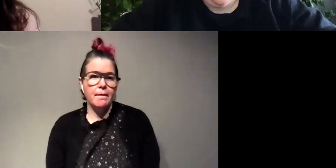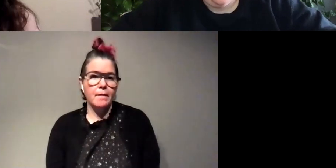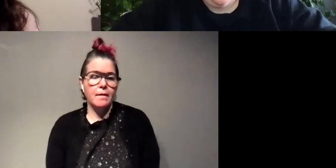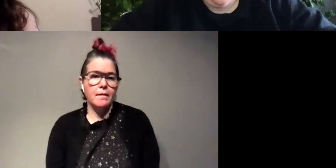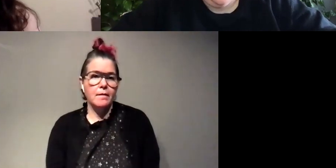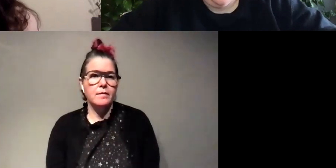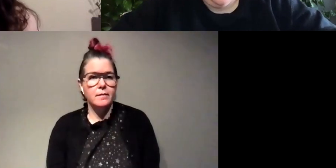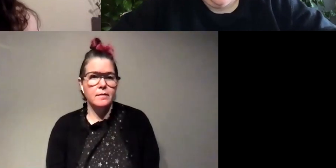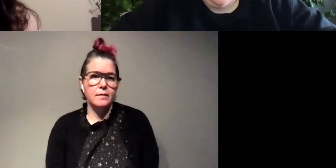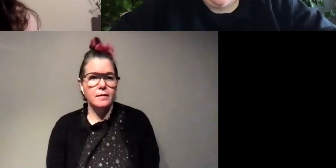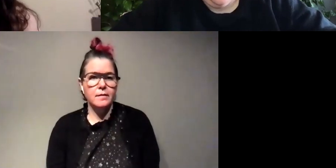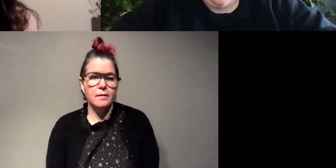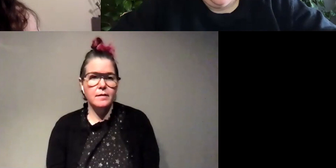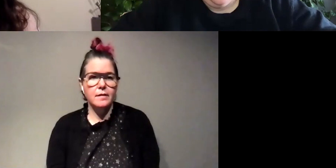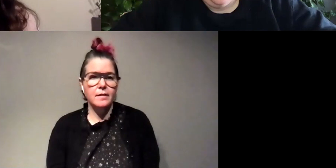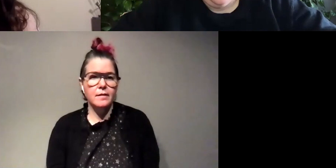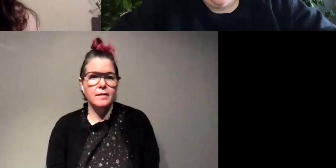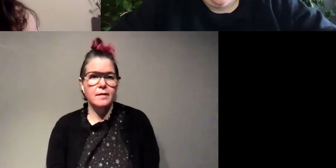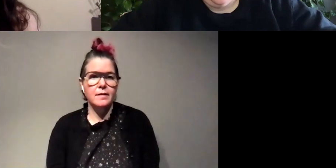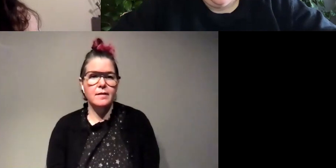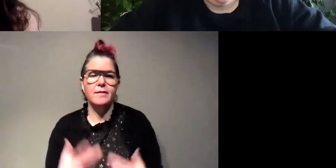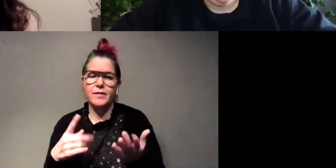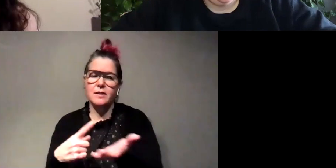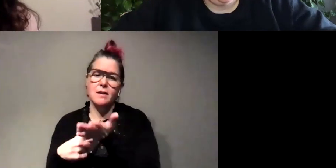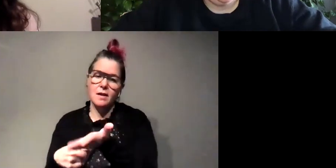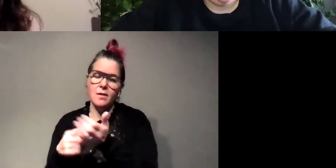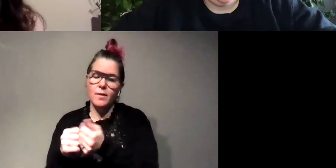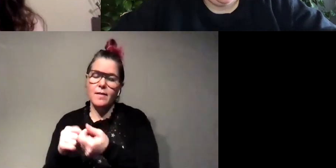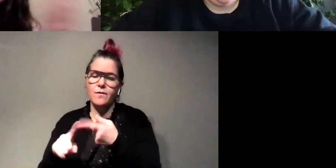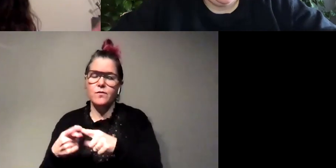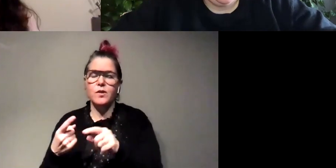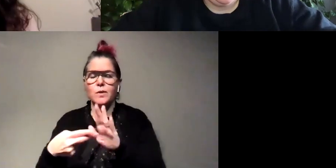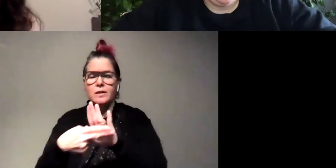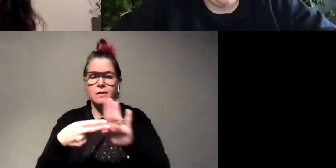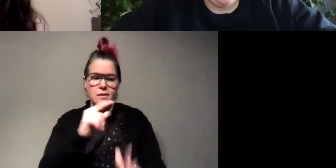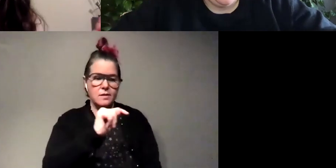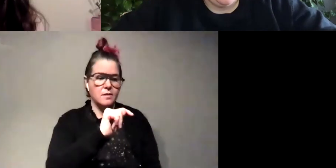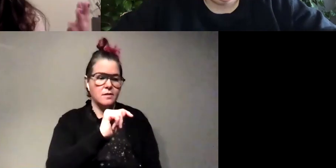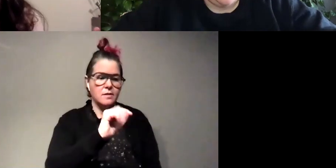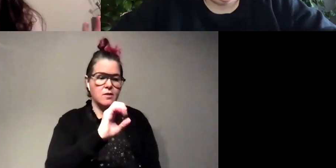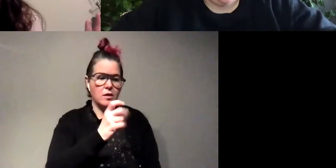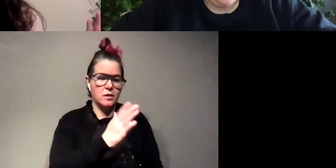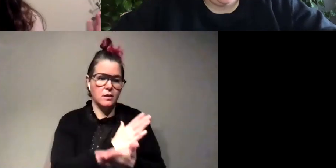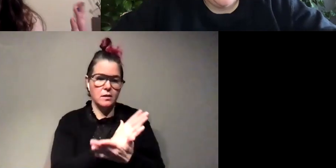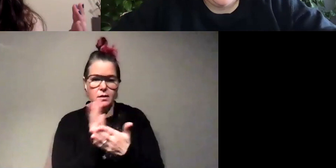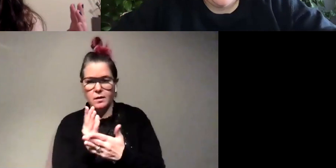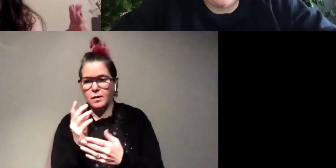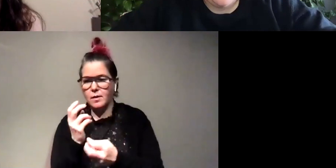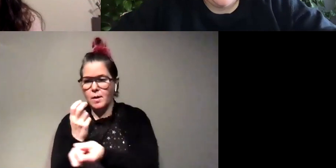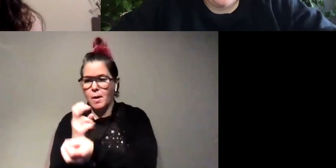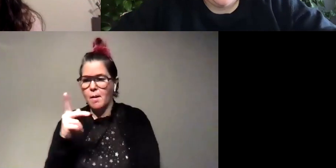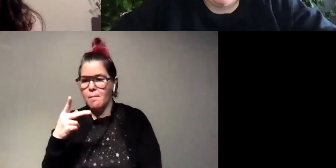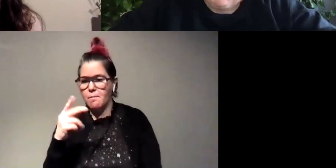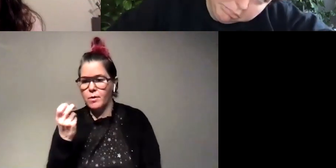yeah i i think i have we have had this discussion with my friends a lot what's what's toxic versus poisonous right is poisonous when you like